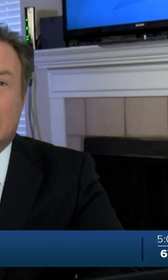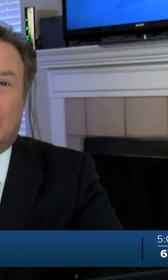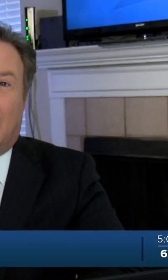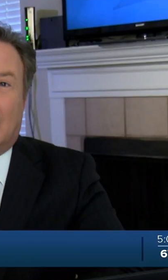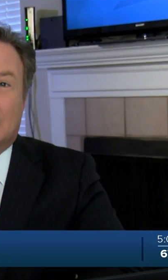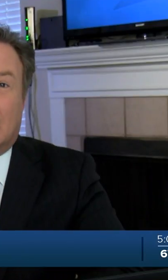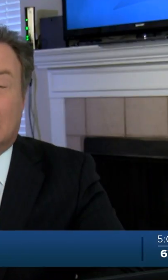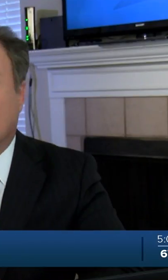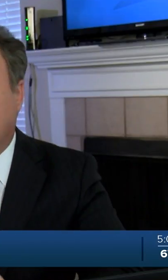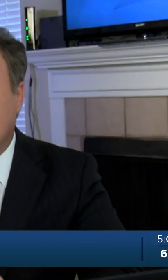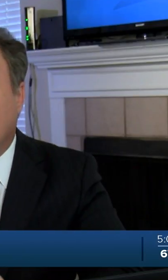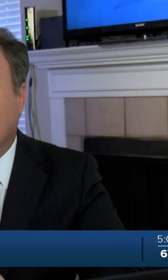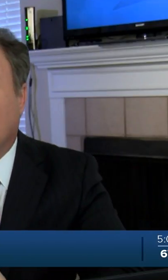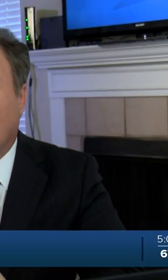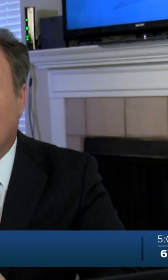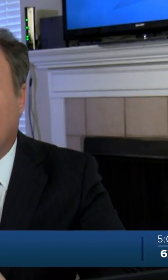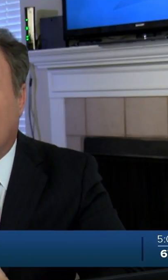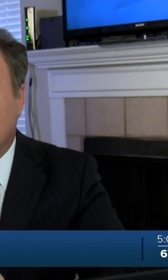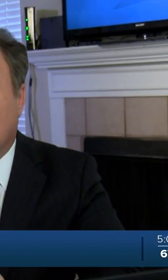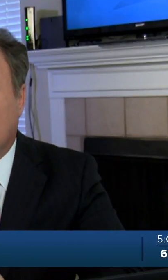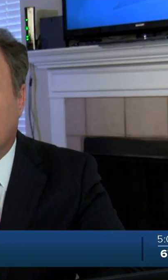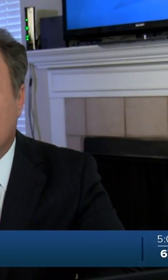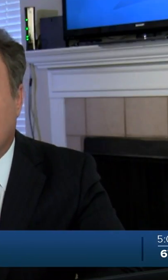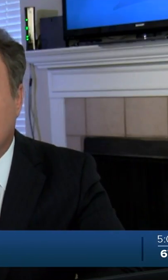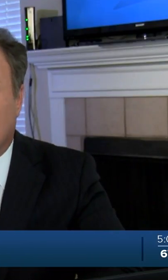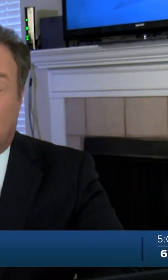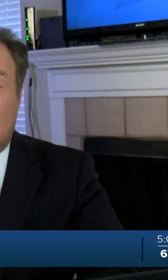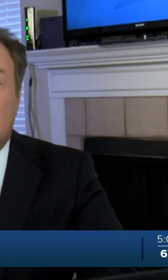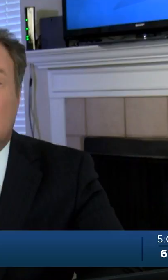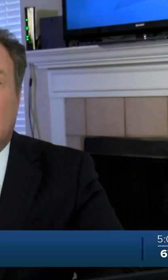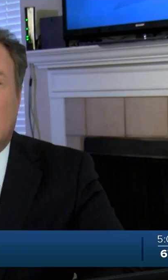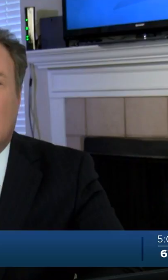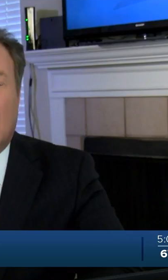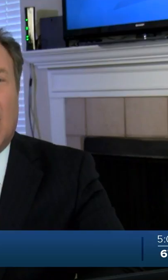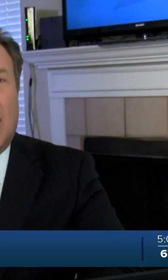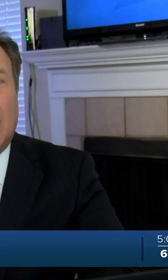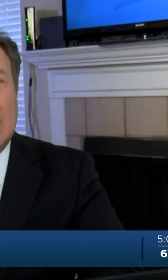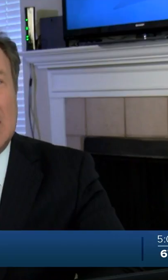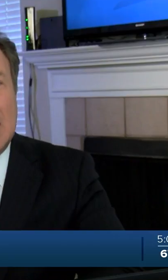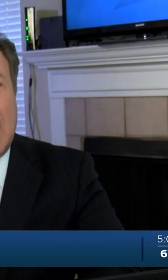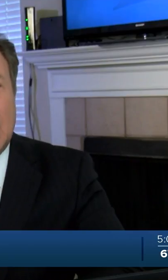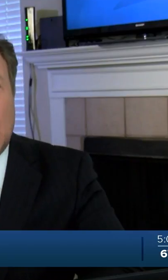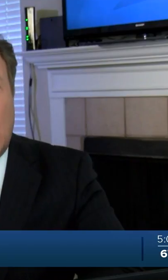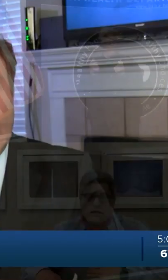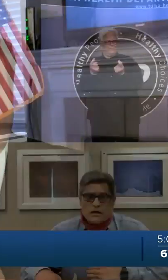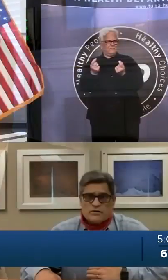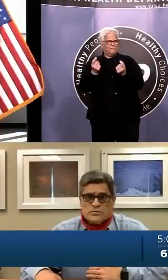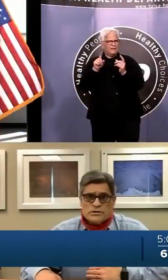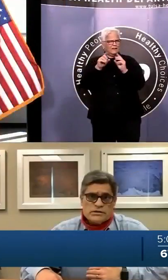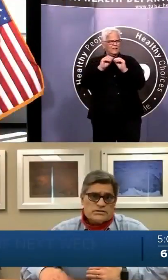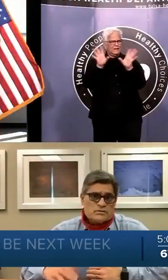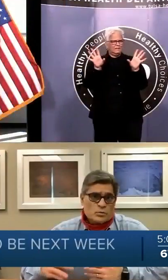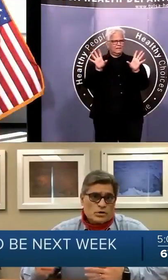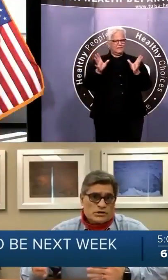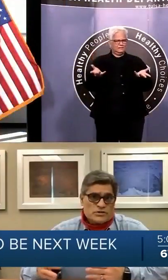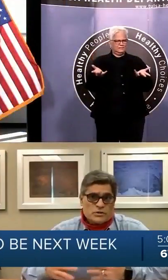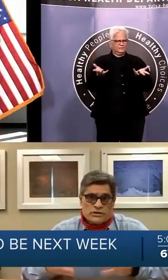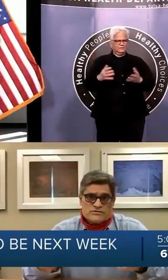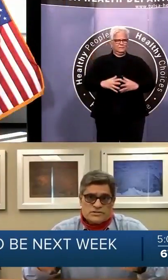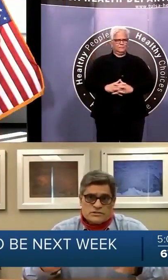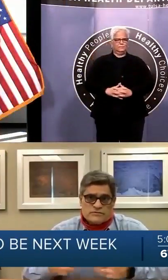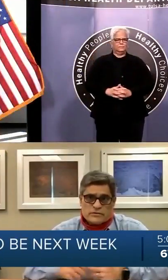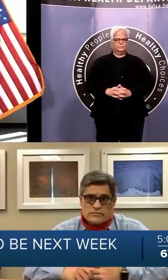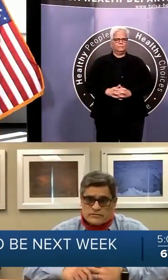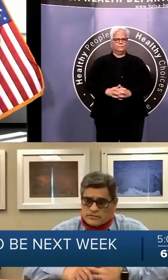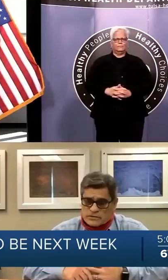Tulsa Mayor GT Bynum says the peak for the coronavirus right here in Tulsa appears to be early next week, but we shouldn't expect